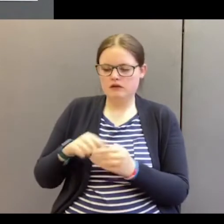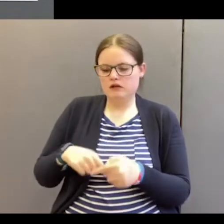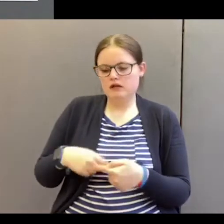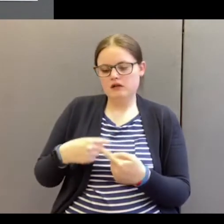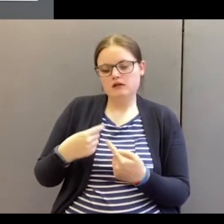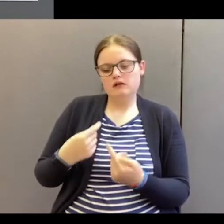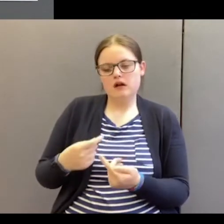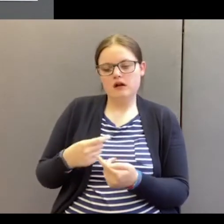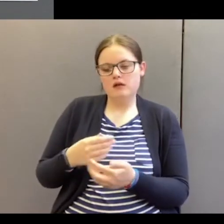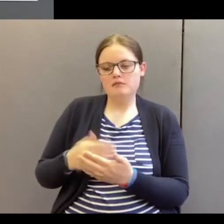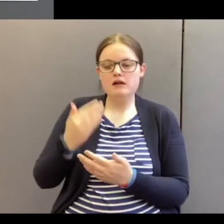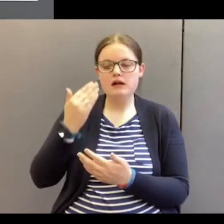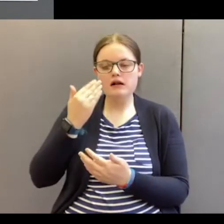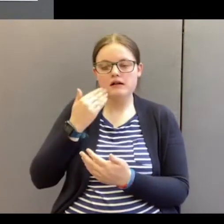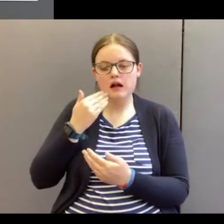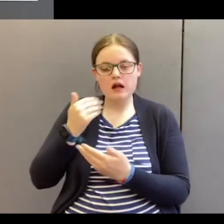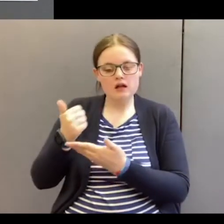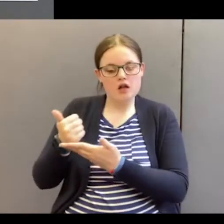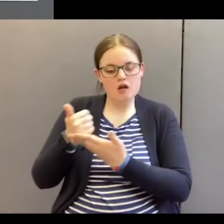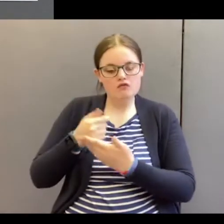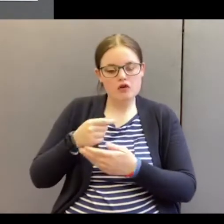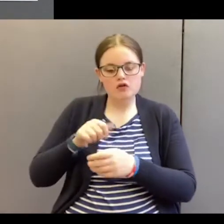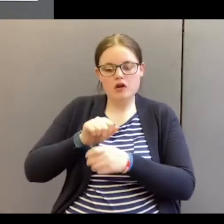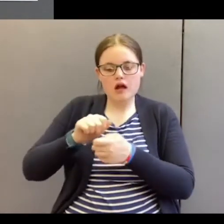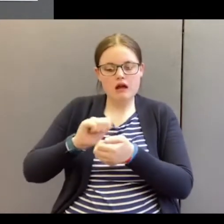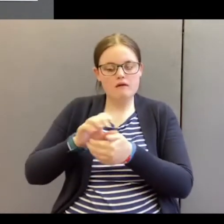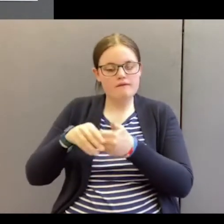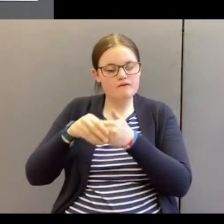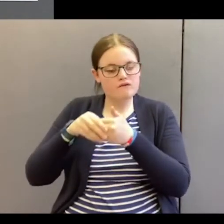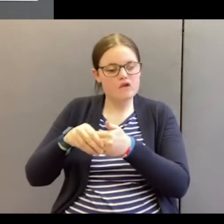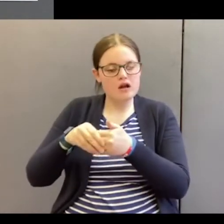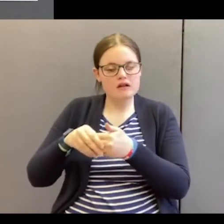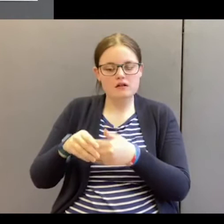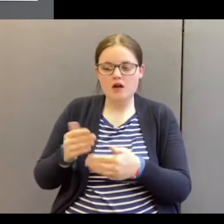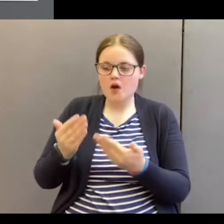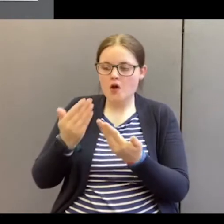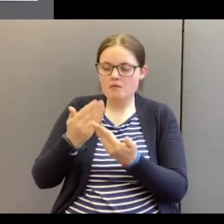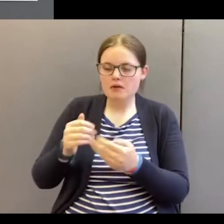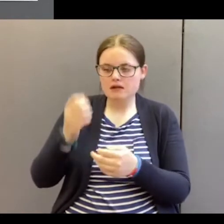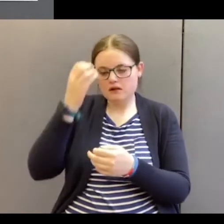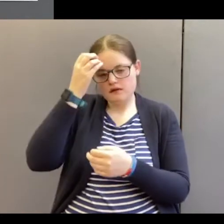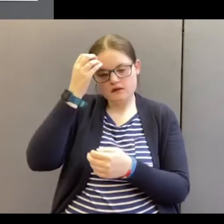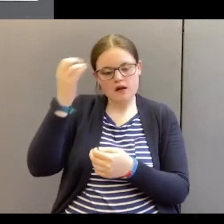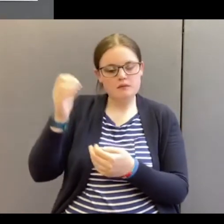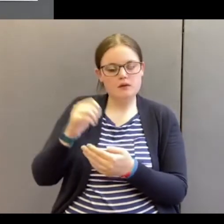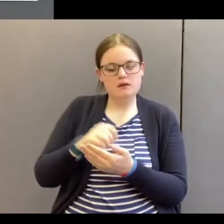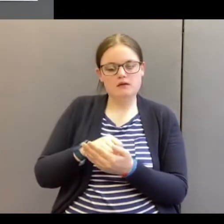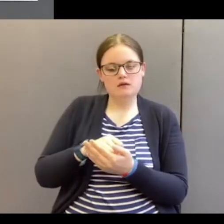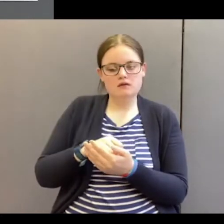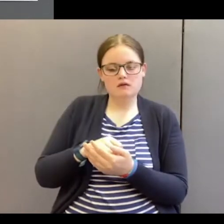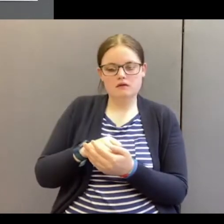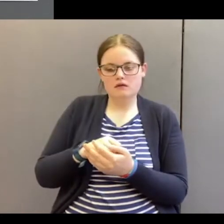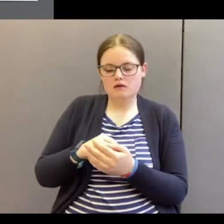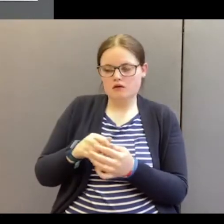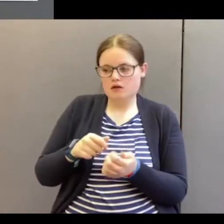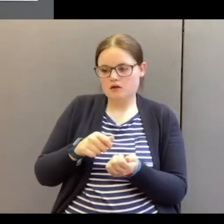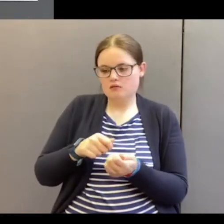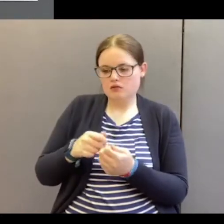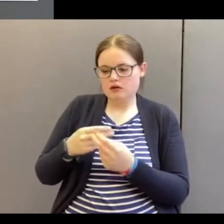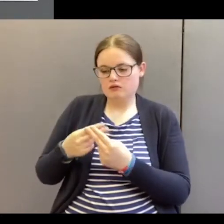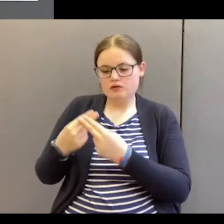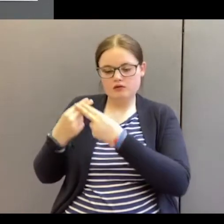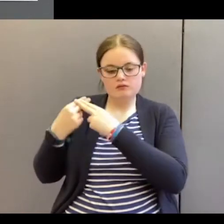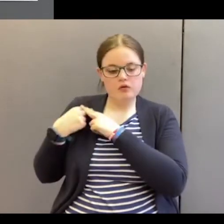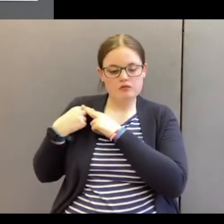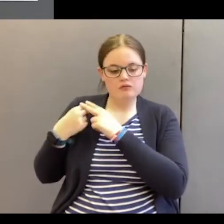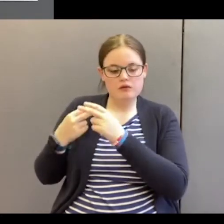be kind and gracious to our neighbours, obedient to government, take our responsibility